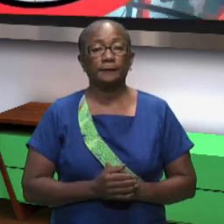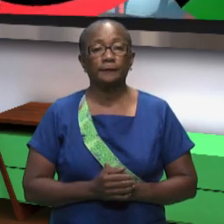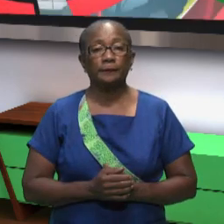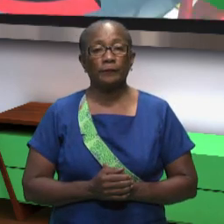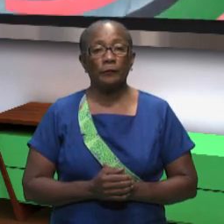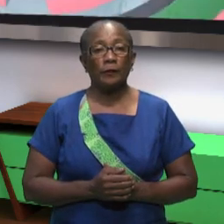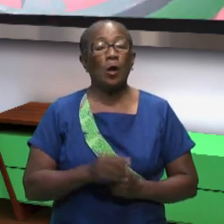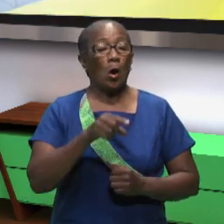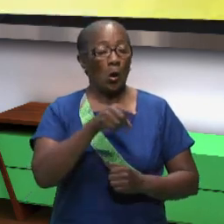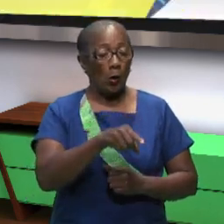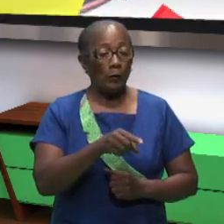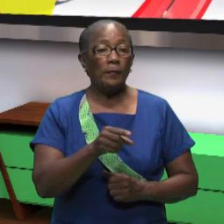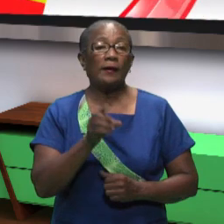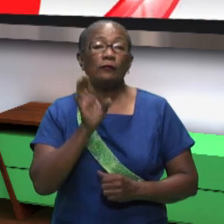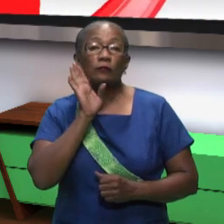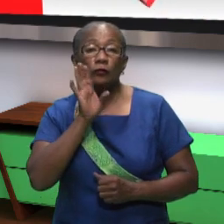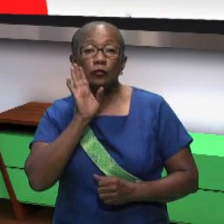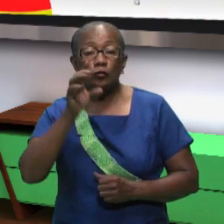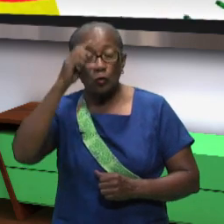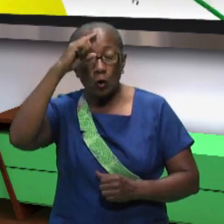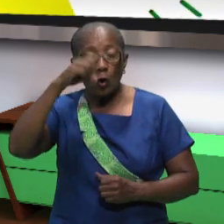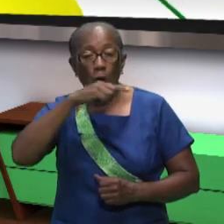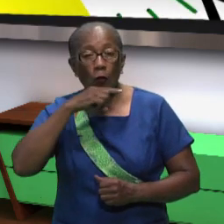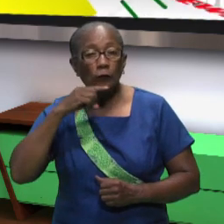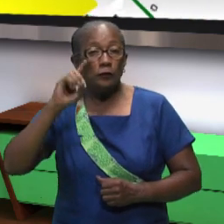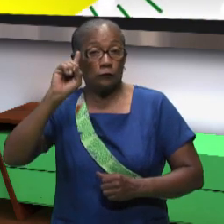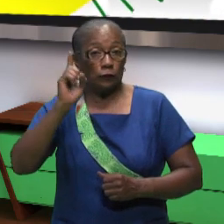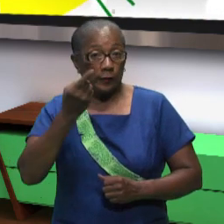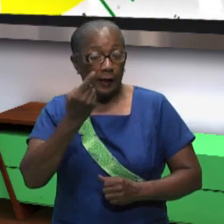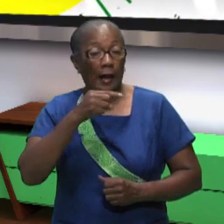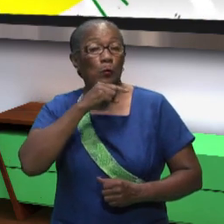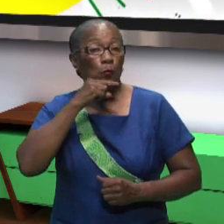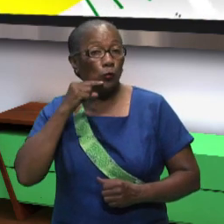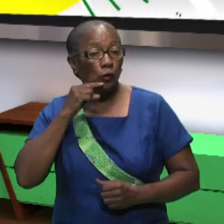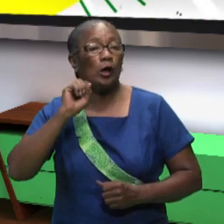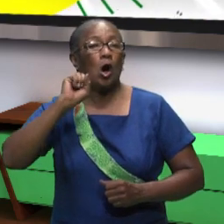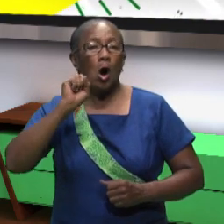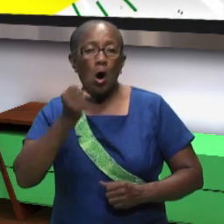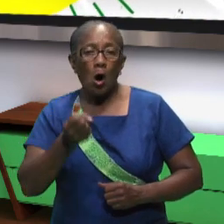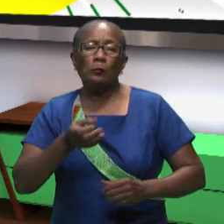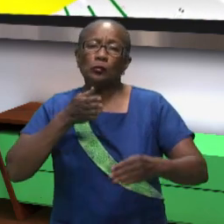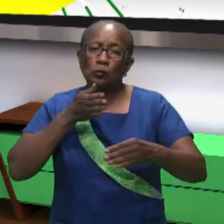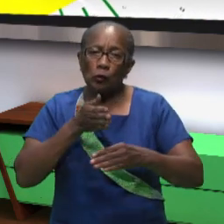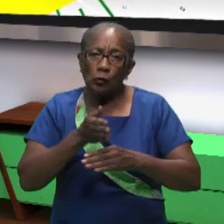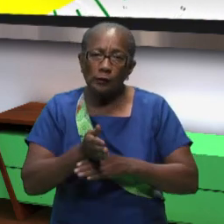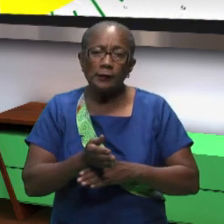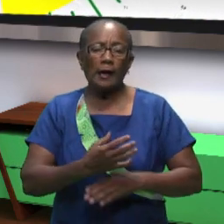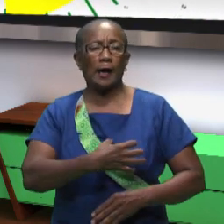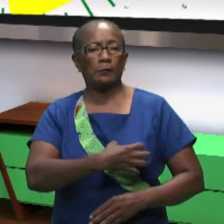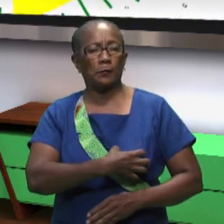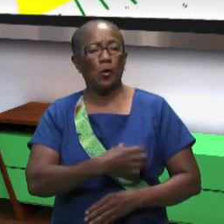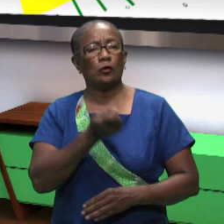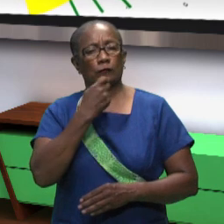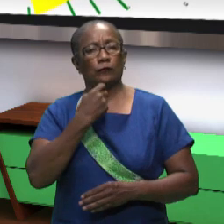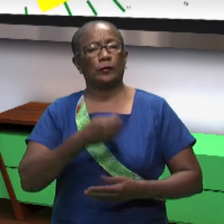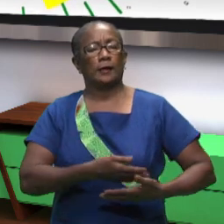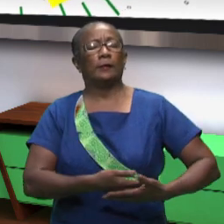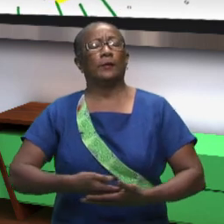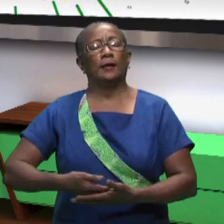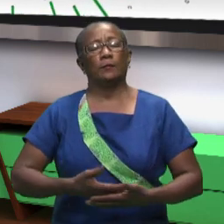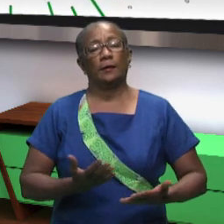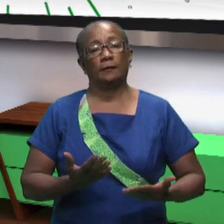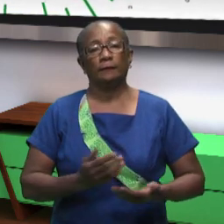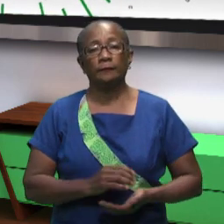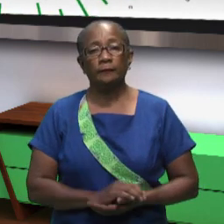of one year by 2022. holband appeals to parents especially mothers to keep on breastfeeding their